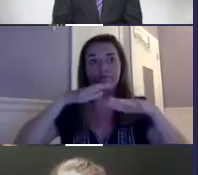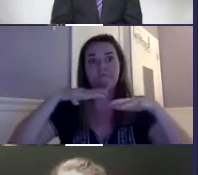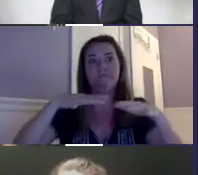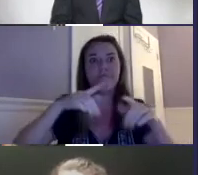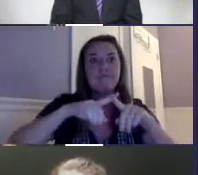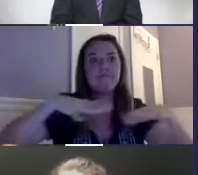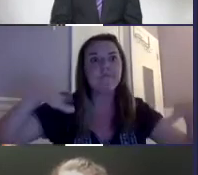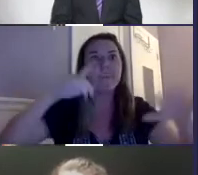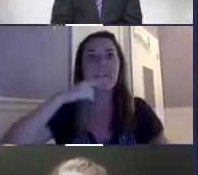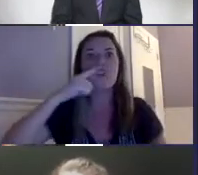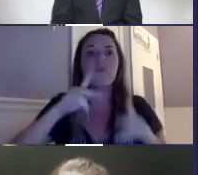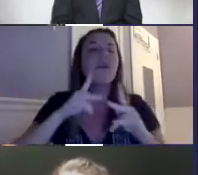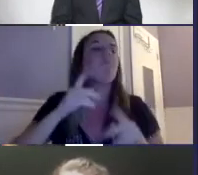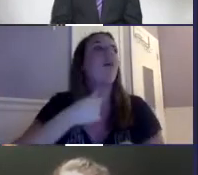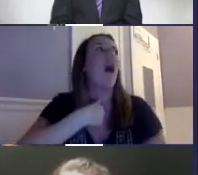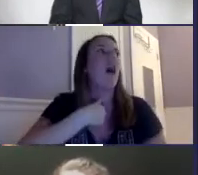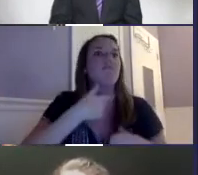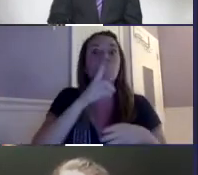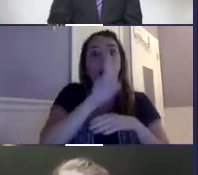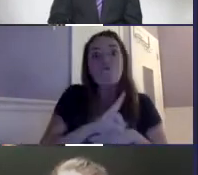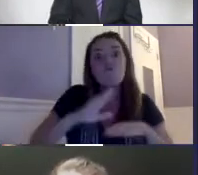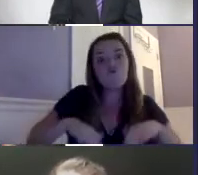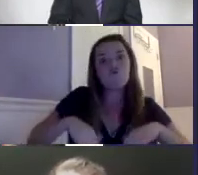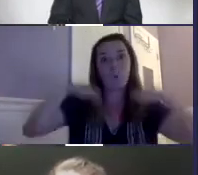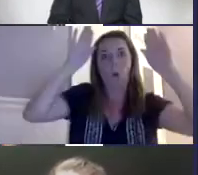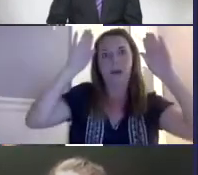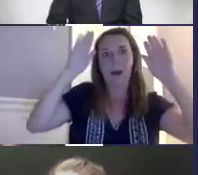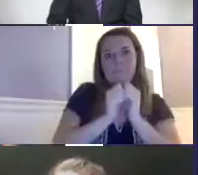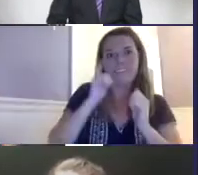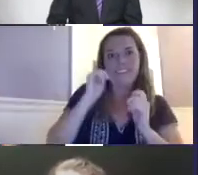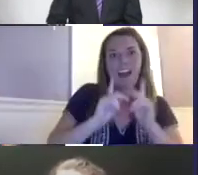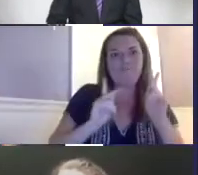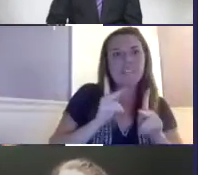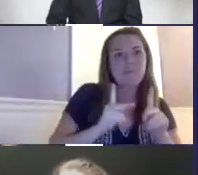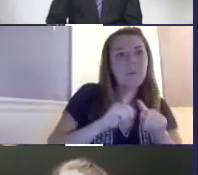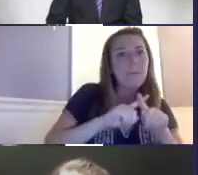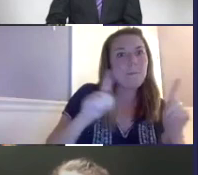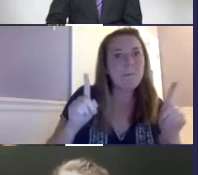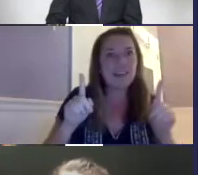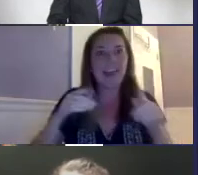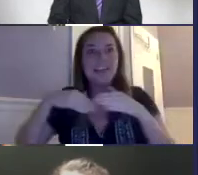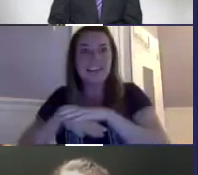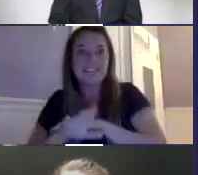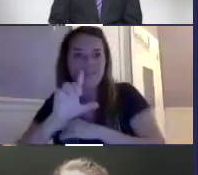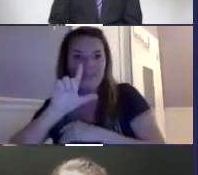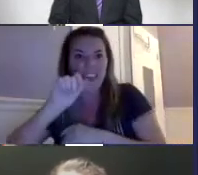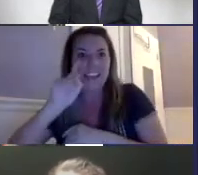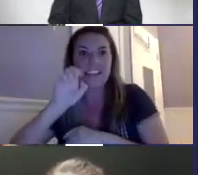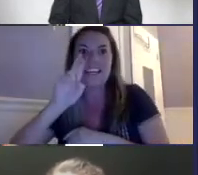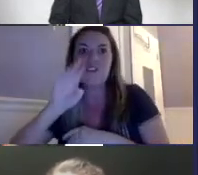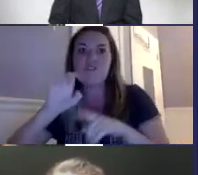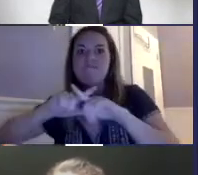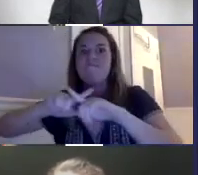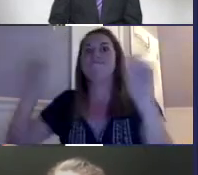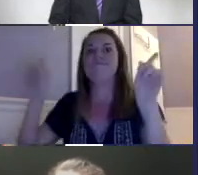student there. You know, there was an entire hearing campus and I was the only deaf student, which I was pretty used to because I didn't grow up with a lot of deaf